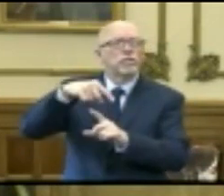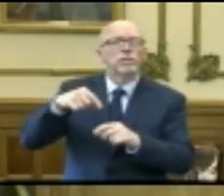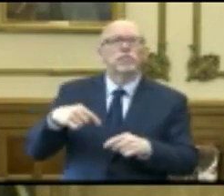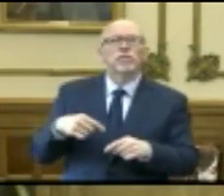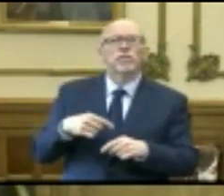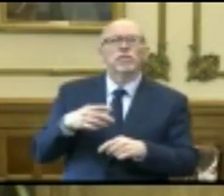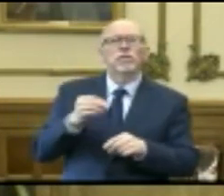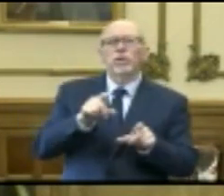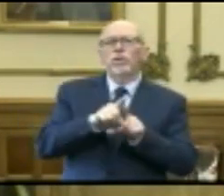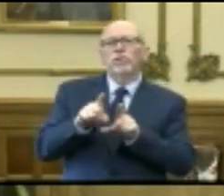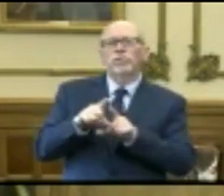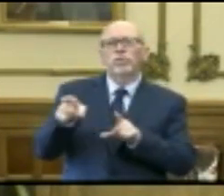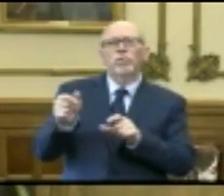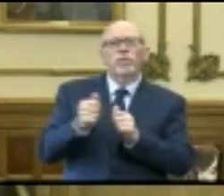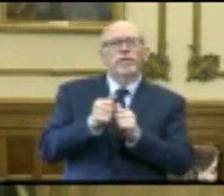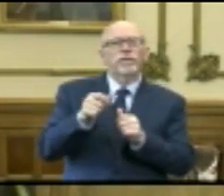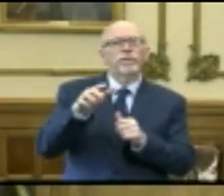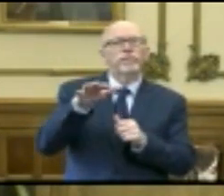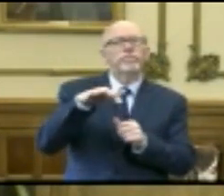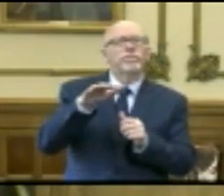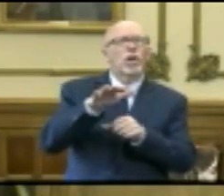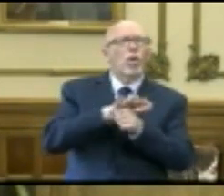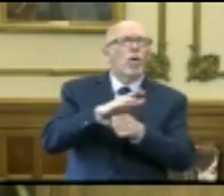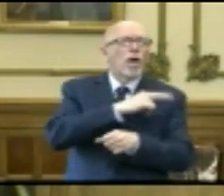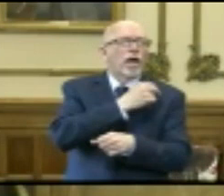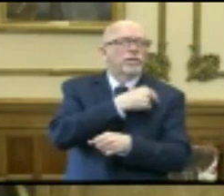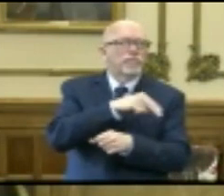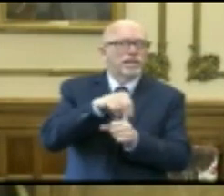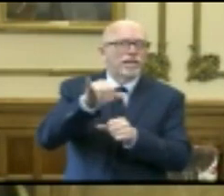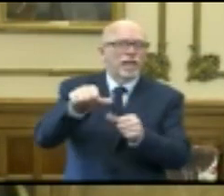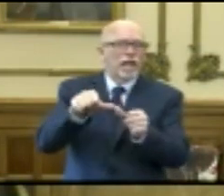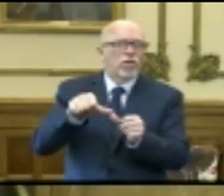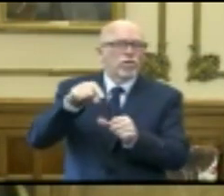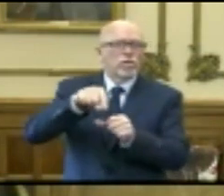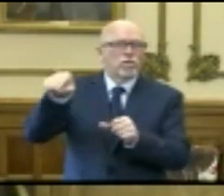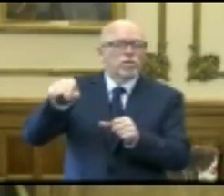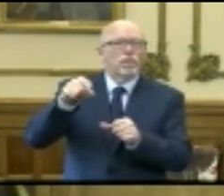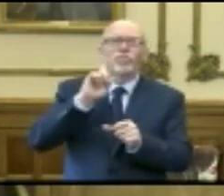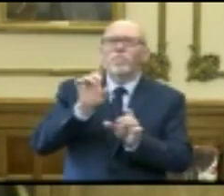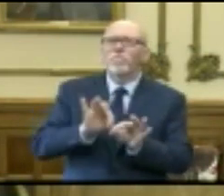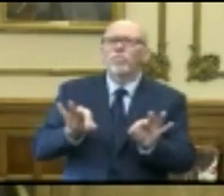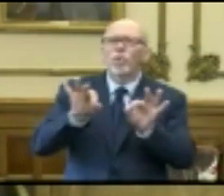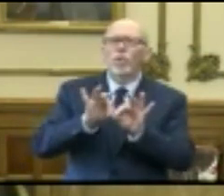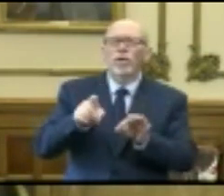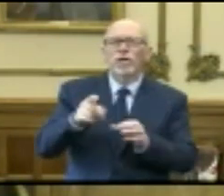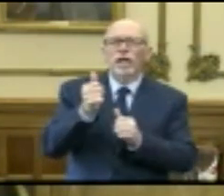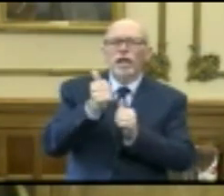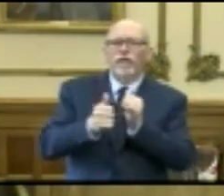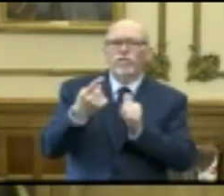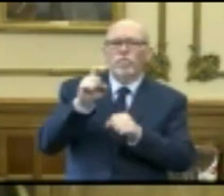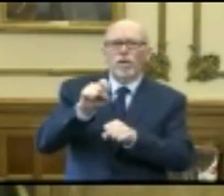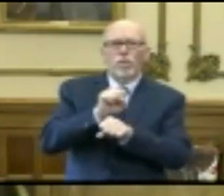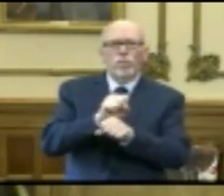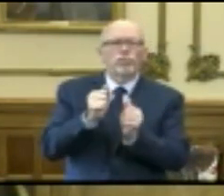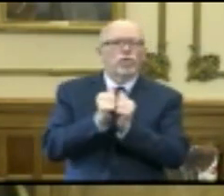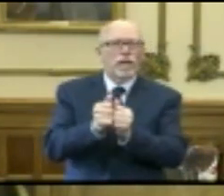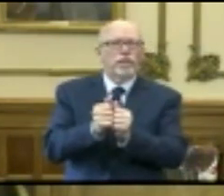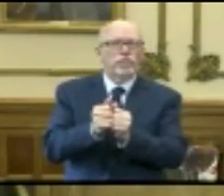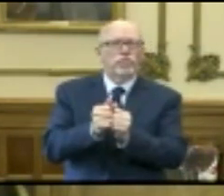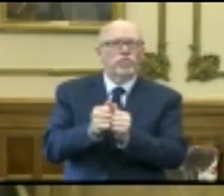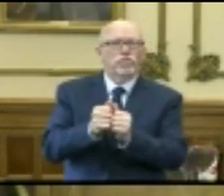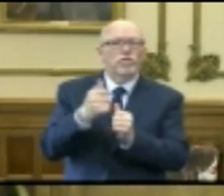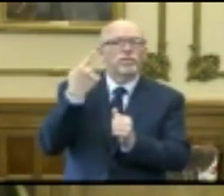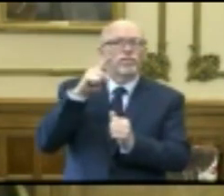and also with the local hospital in that community because it's very important that everybody be working together for